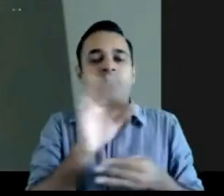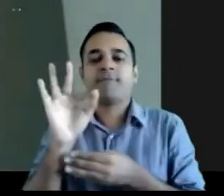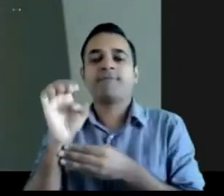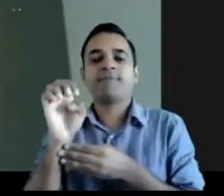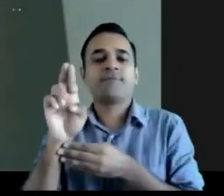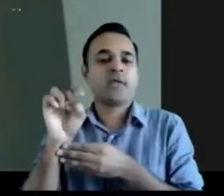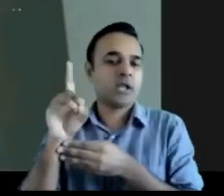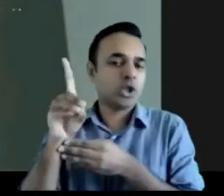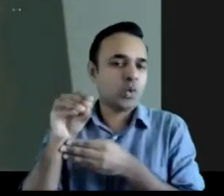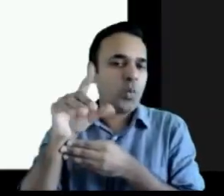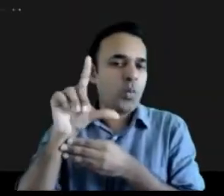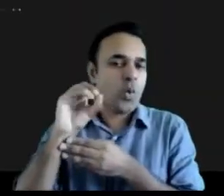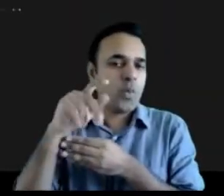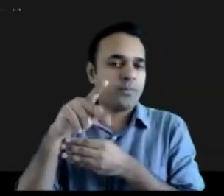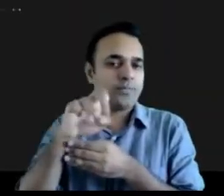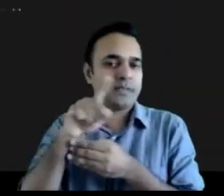fernando